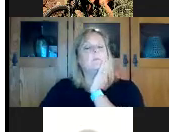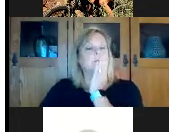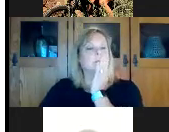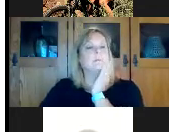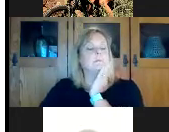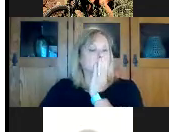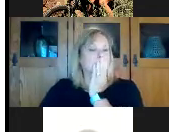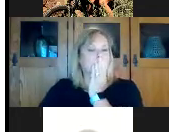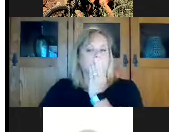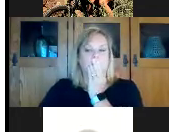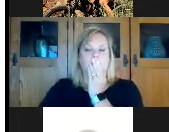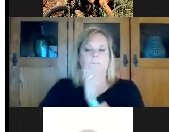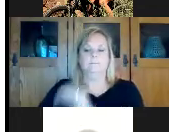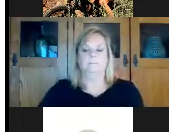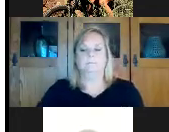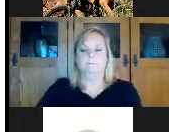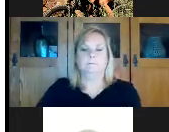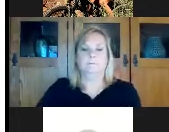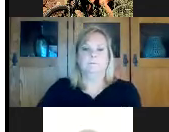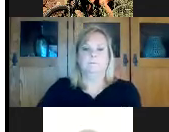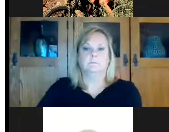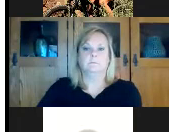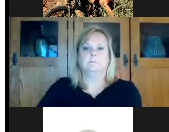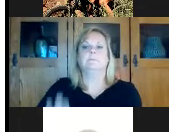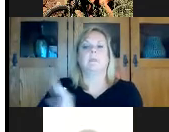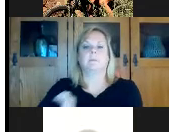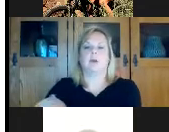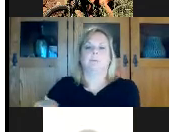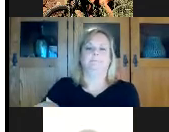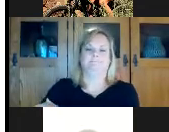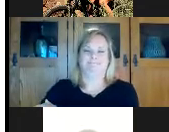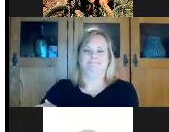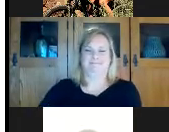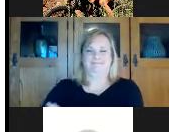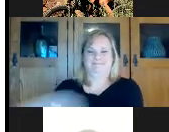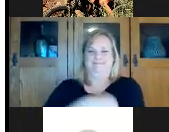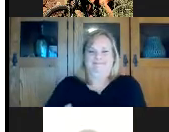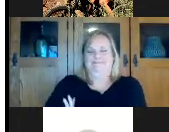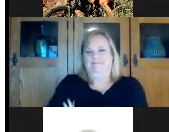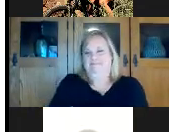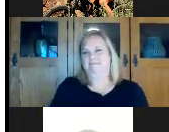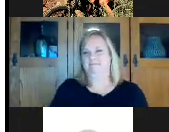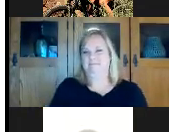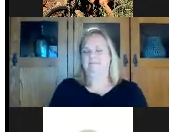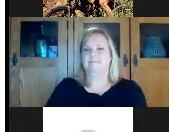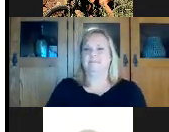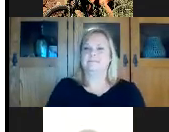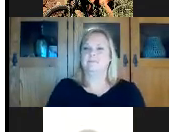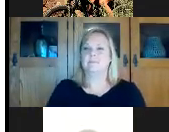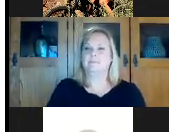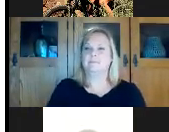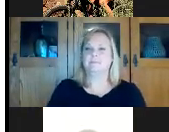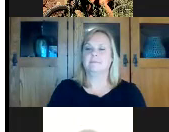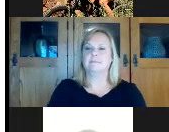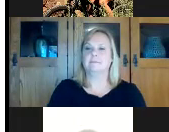topic is figuring out which of your consumers might be able to benefit